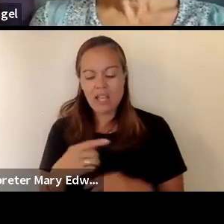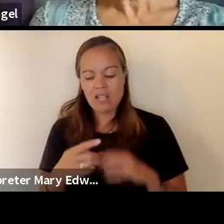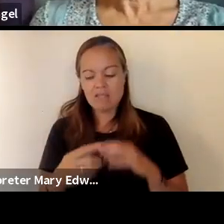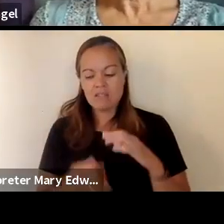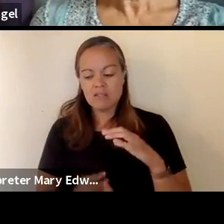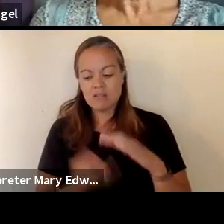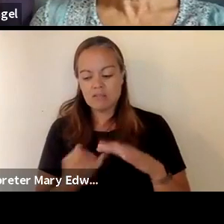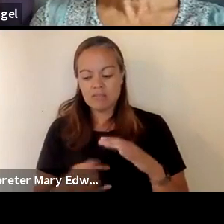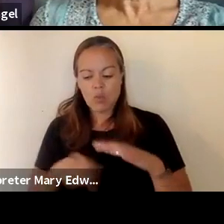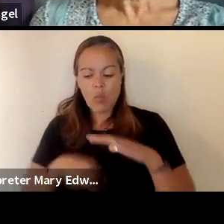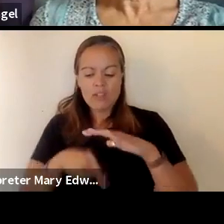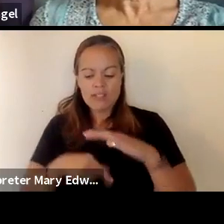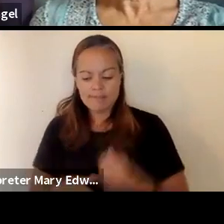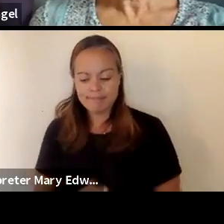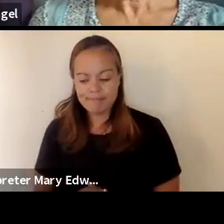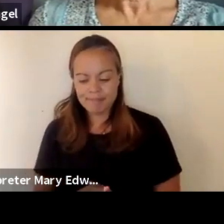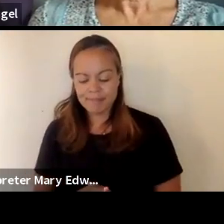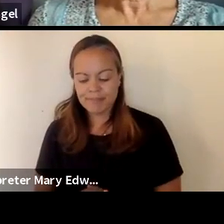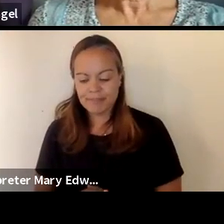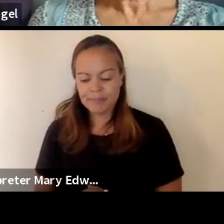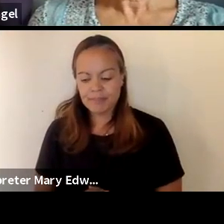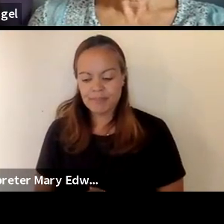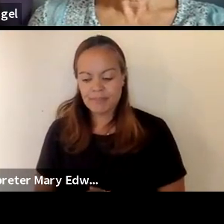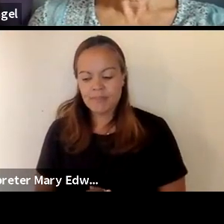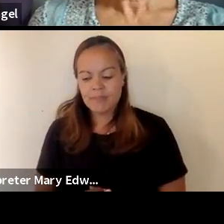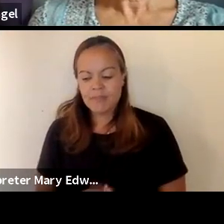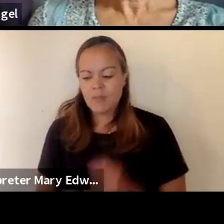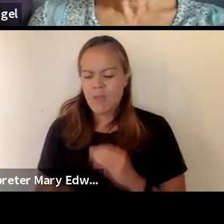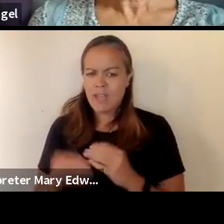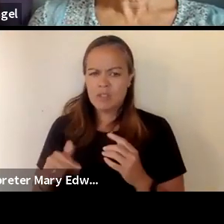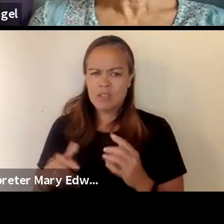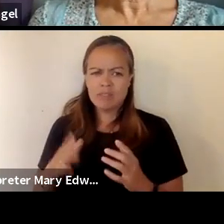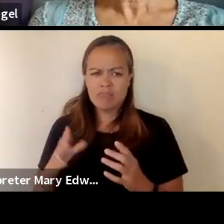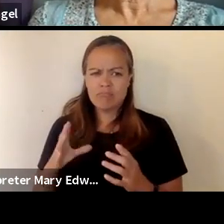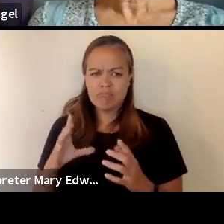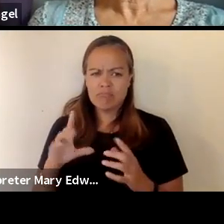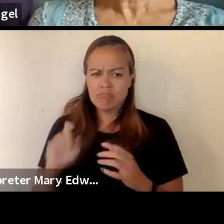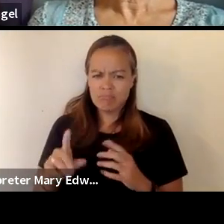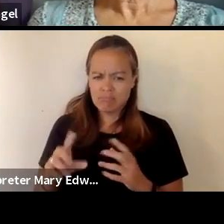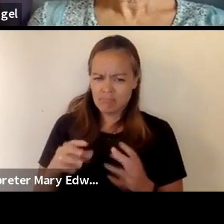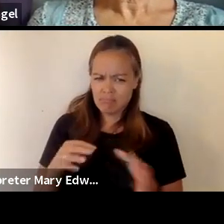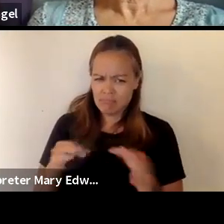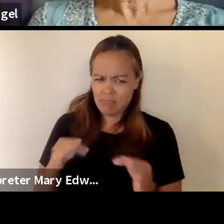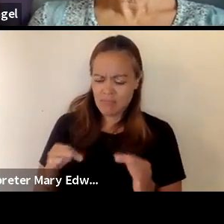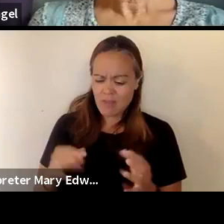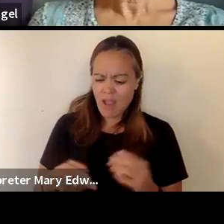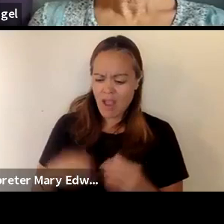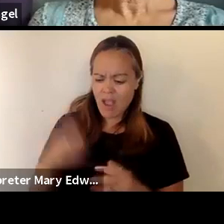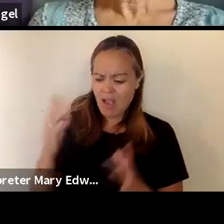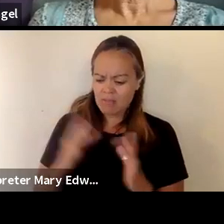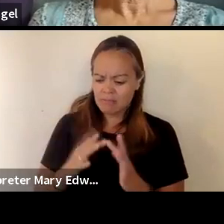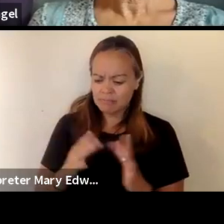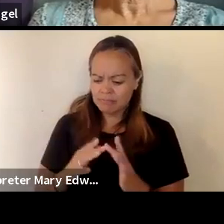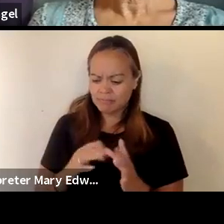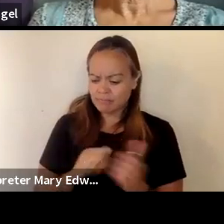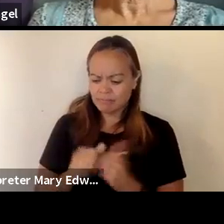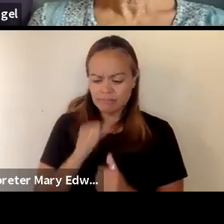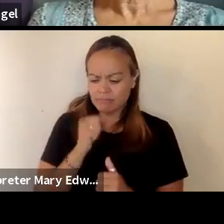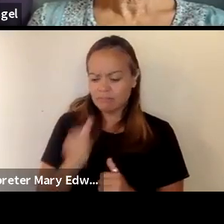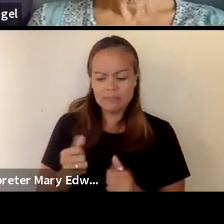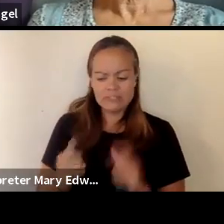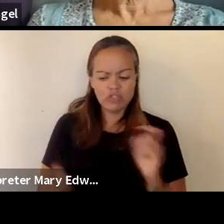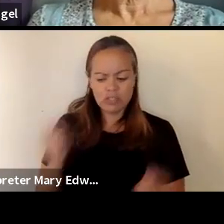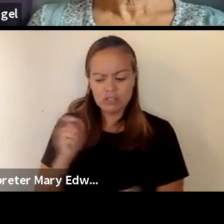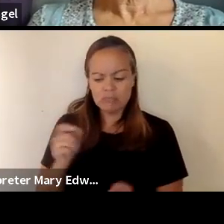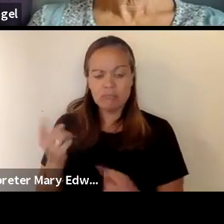also i'd like to add to this question too jamie the definition of high contact sports has not changed so